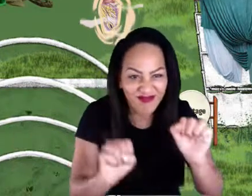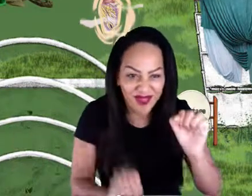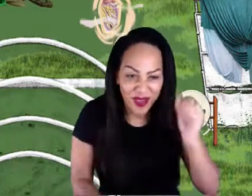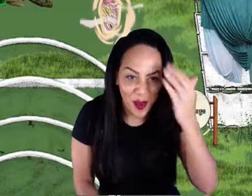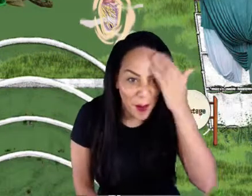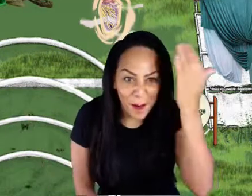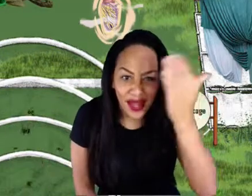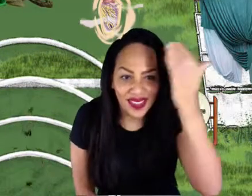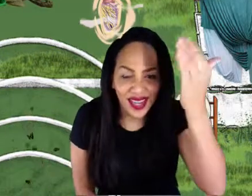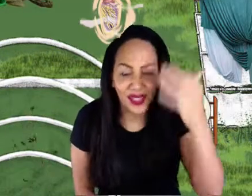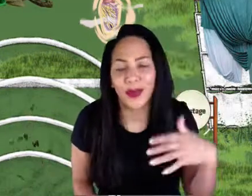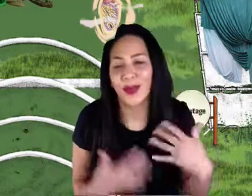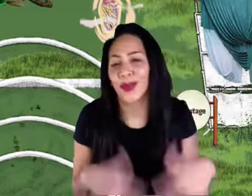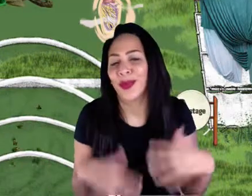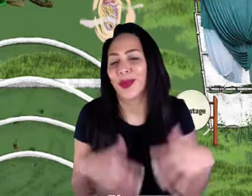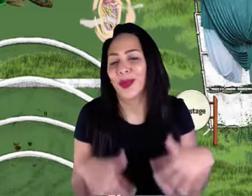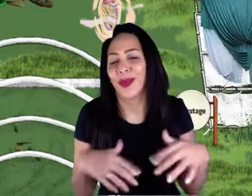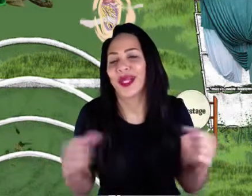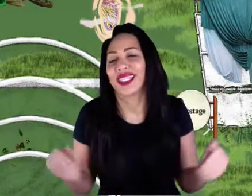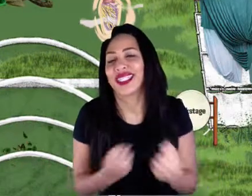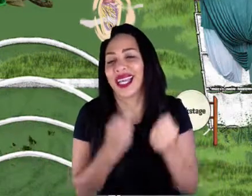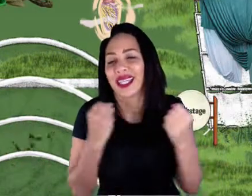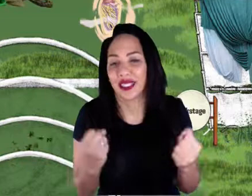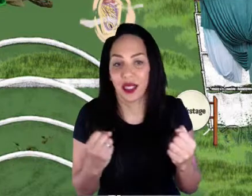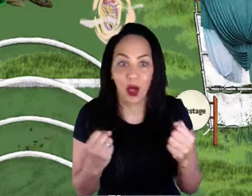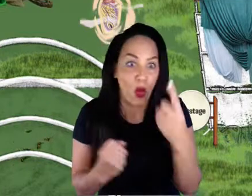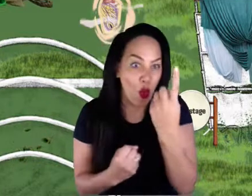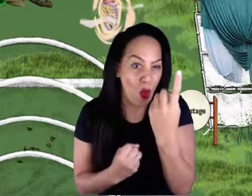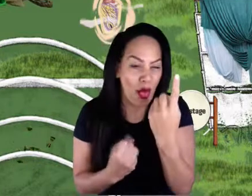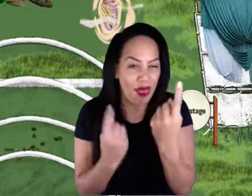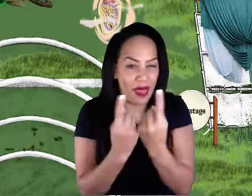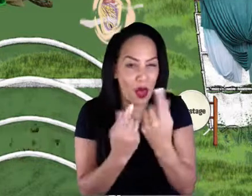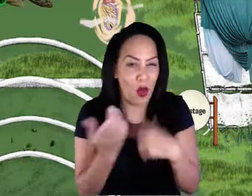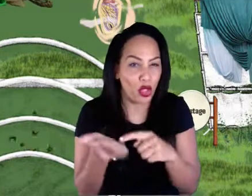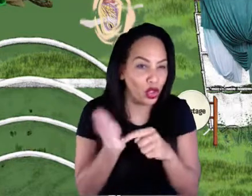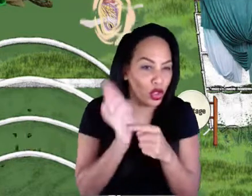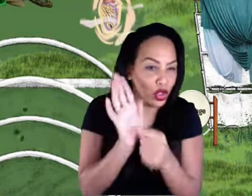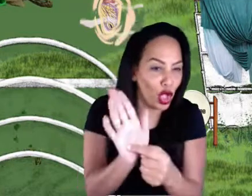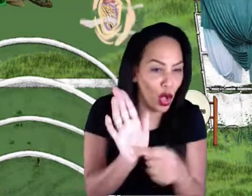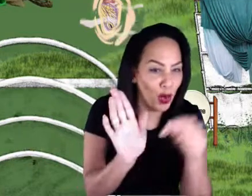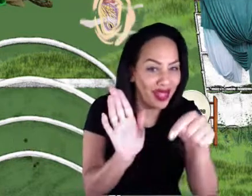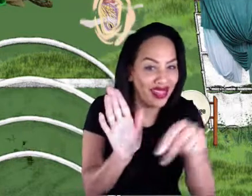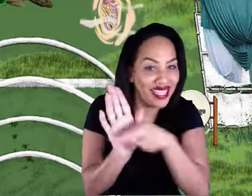field, one thing that I would love to demonstrate quickly is that we can have a game of chase.